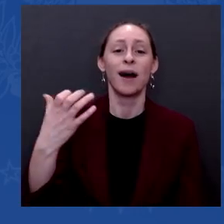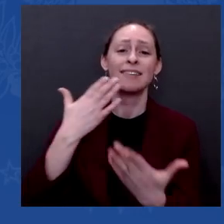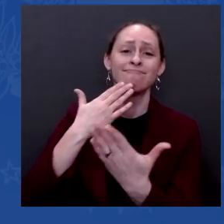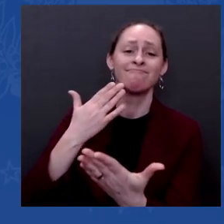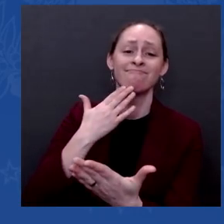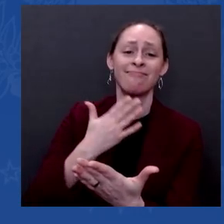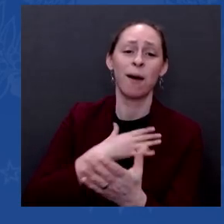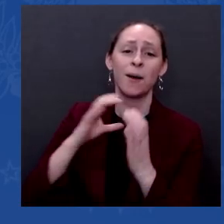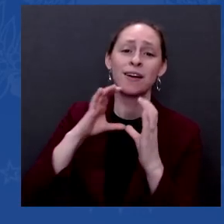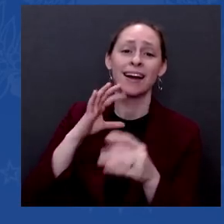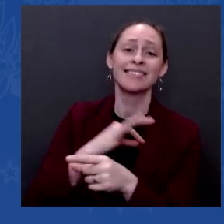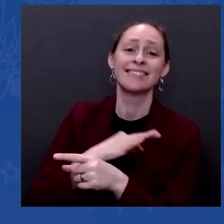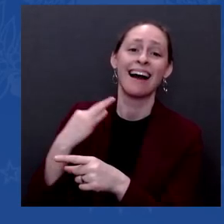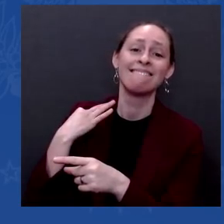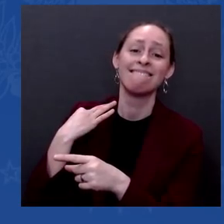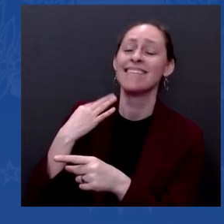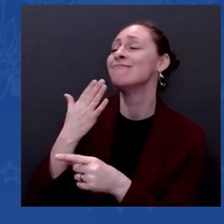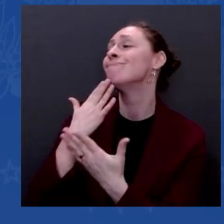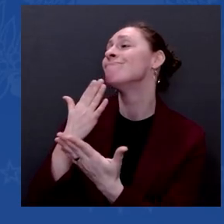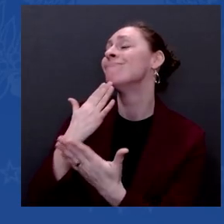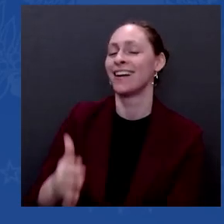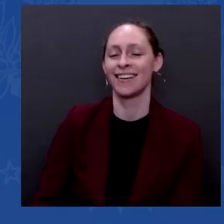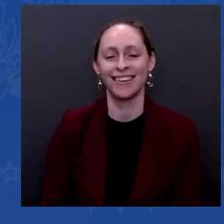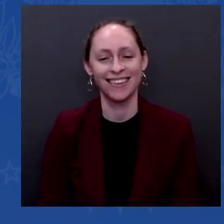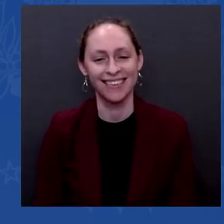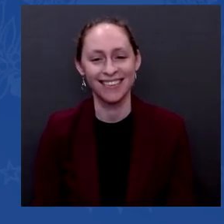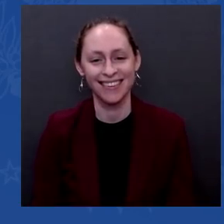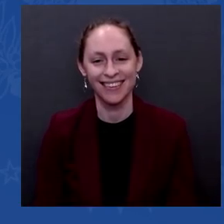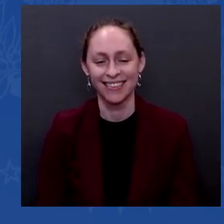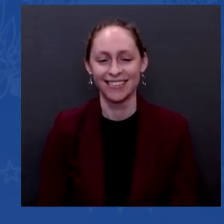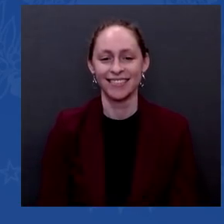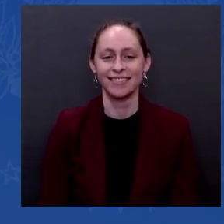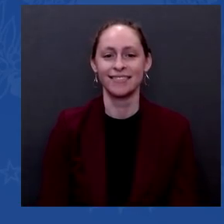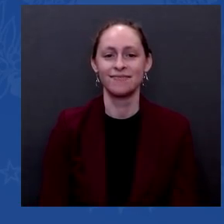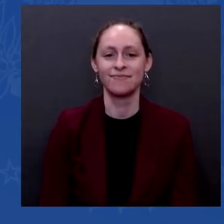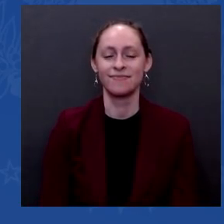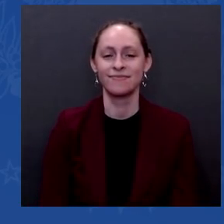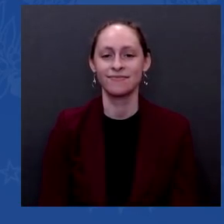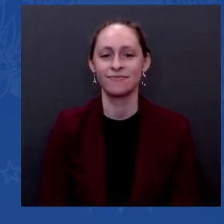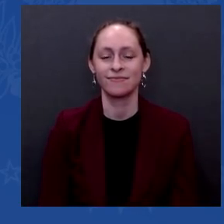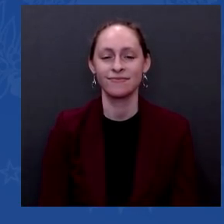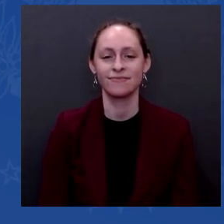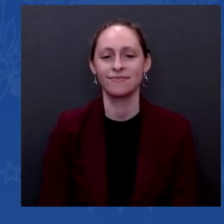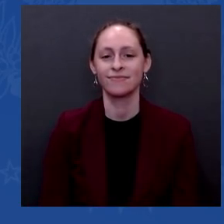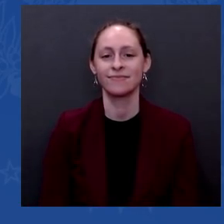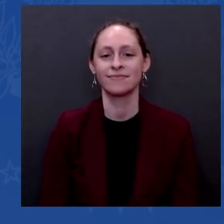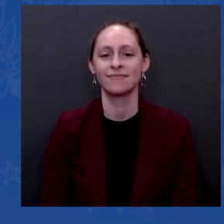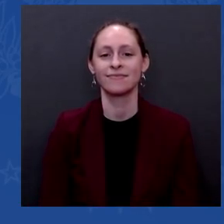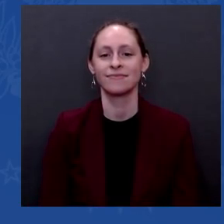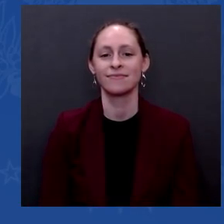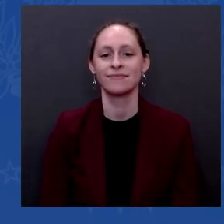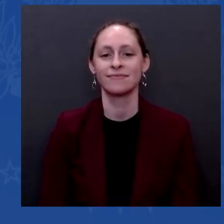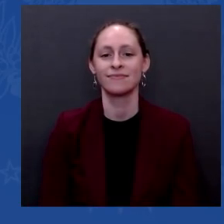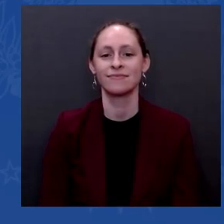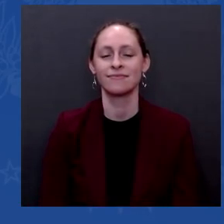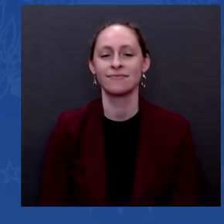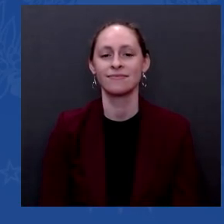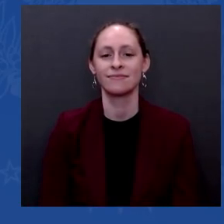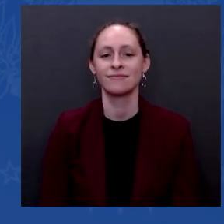Well, President Biden, on the coronavirus, we're tragically approaching nearly one million Americans who died.